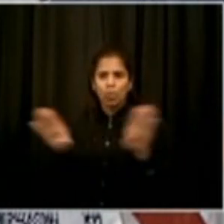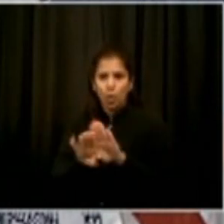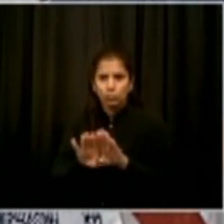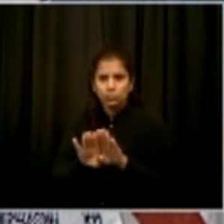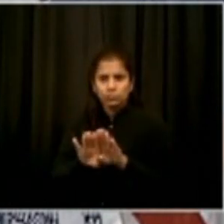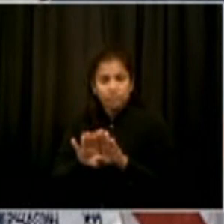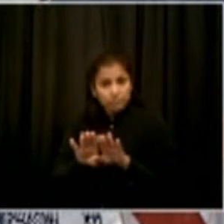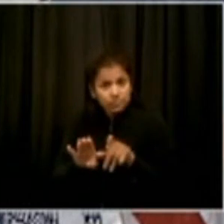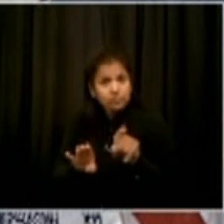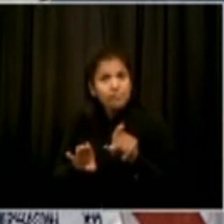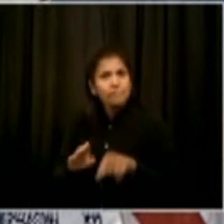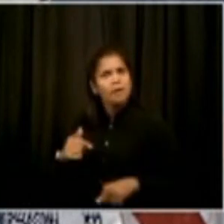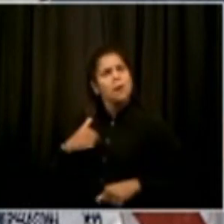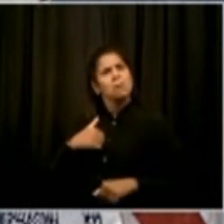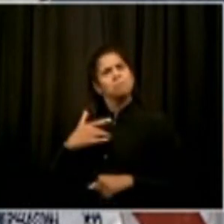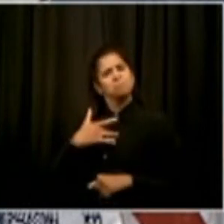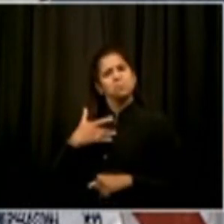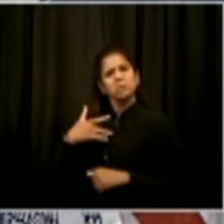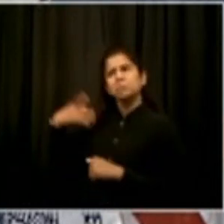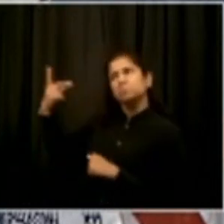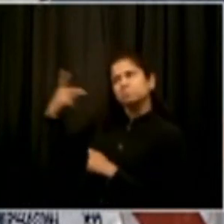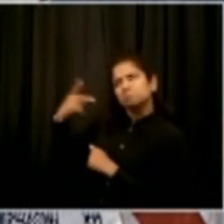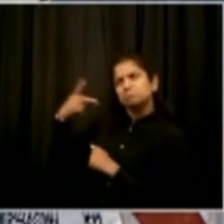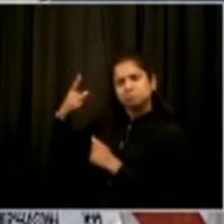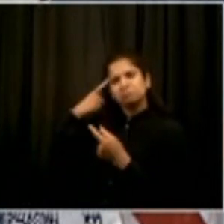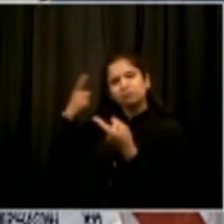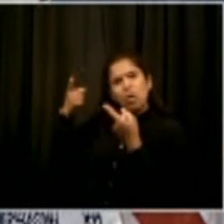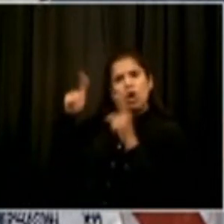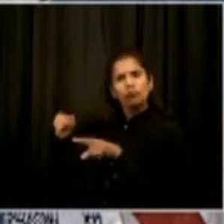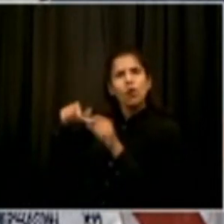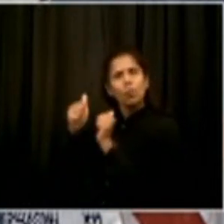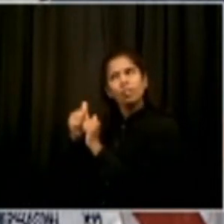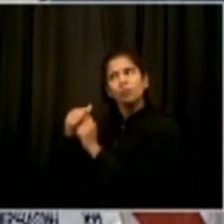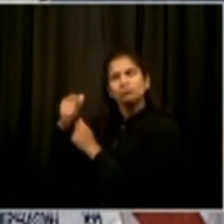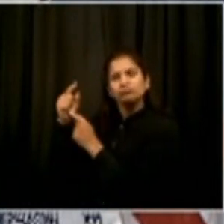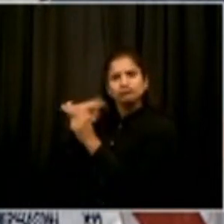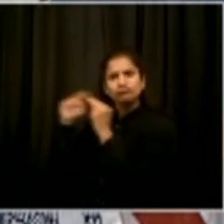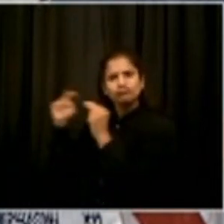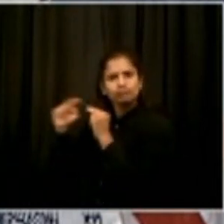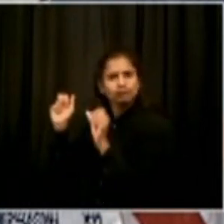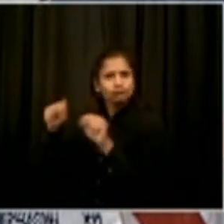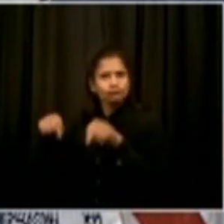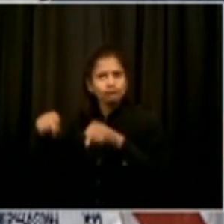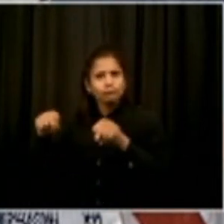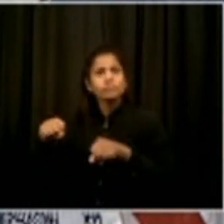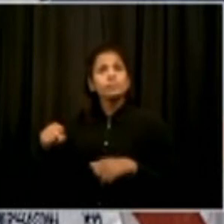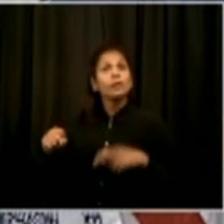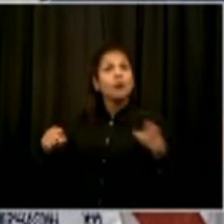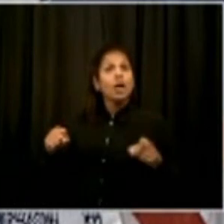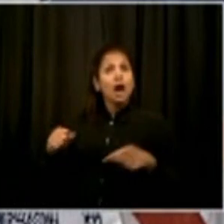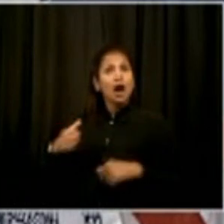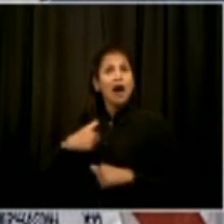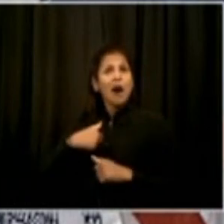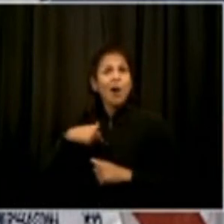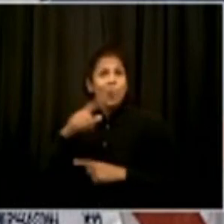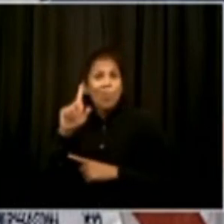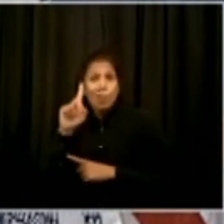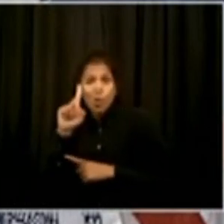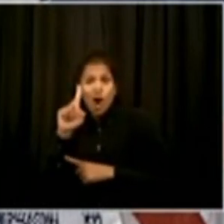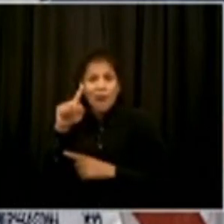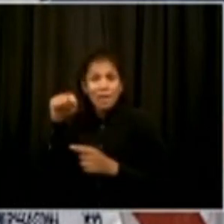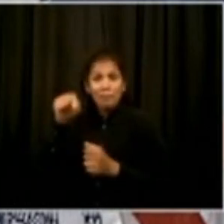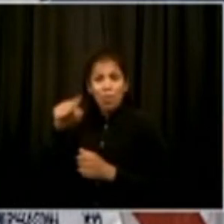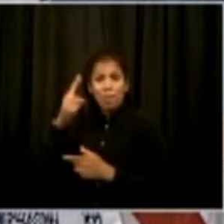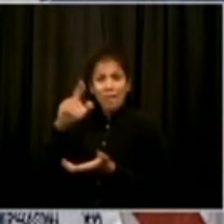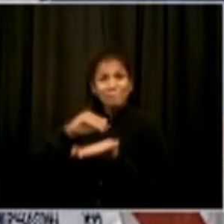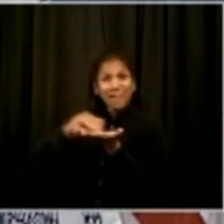just an extraordinary number. have 1.1 million school kids, and three-quarters of our families have said they want their kids back in school. They want